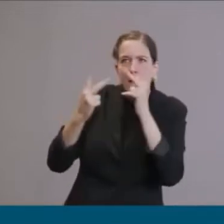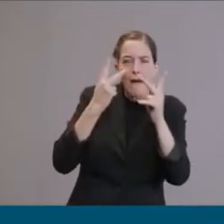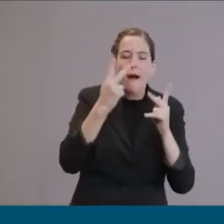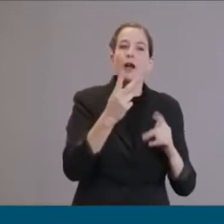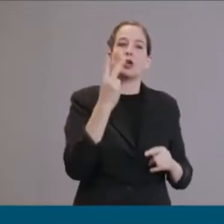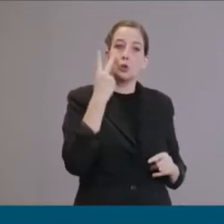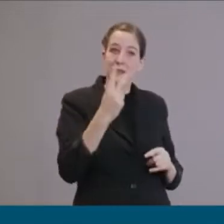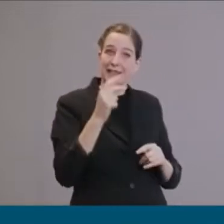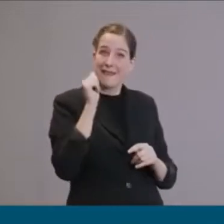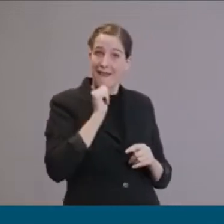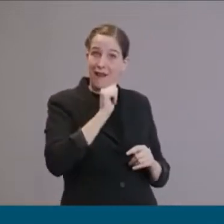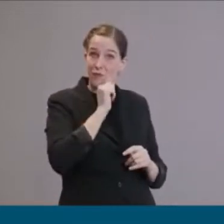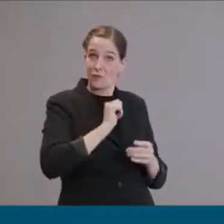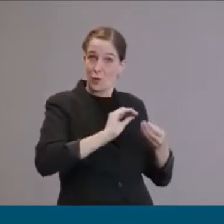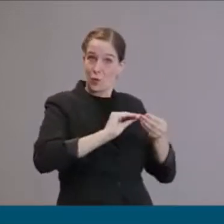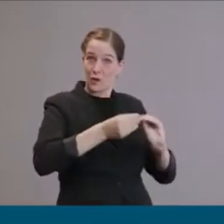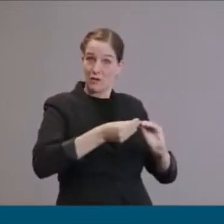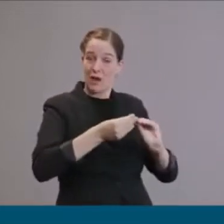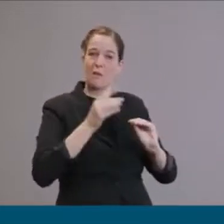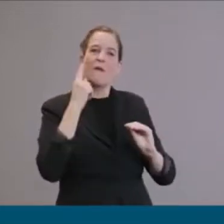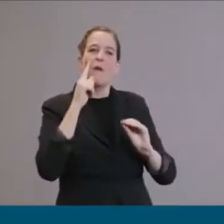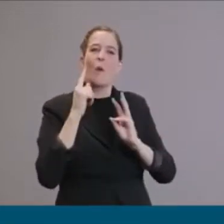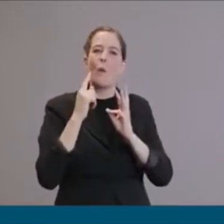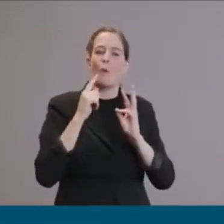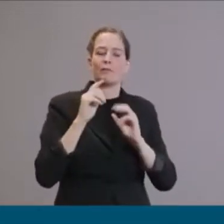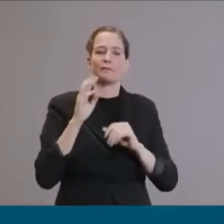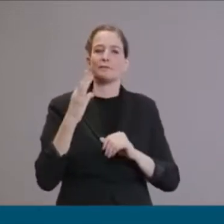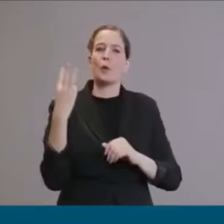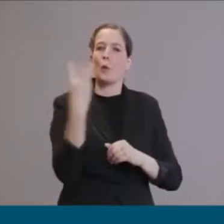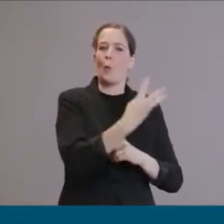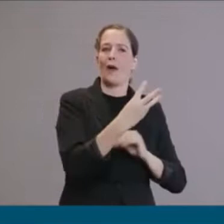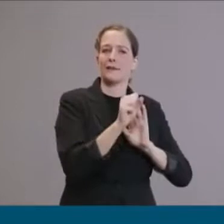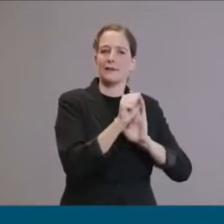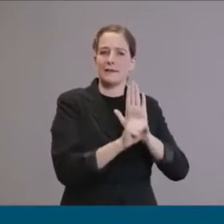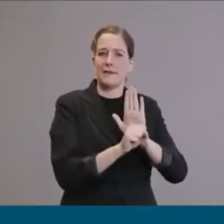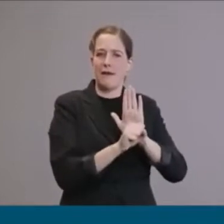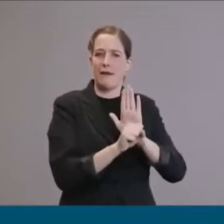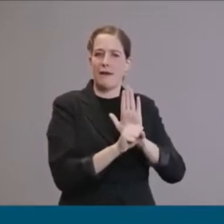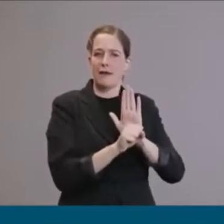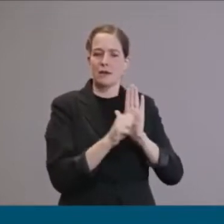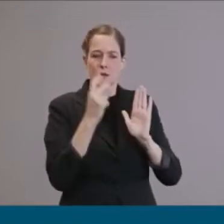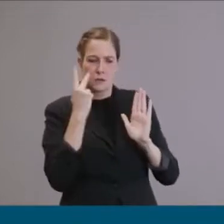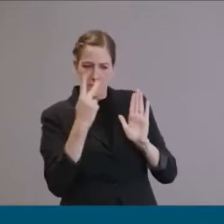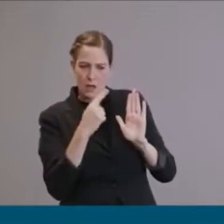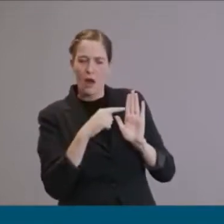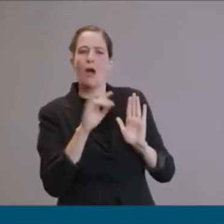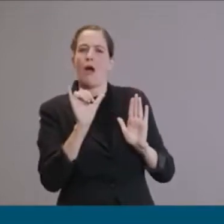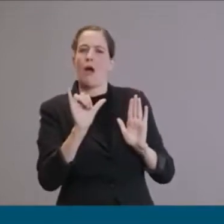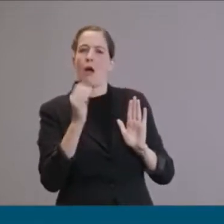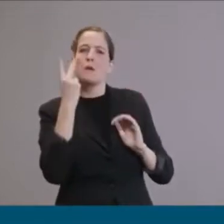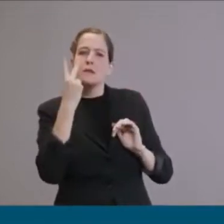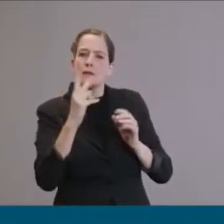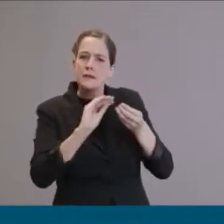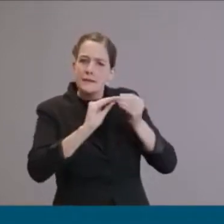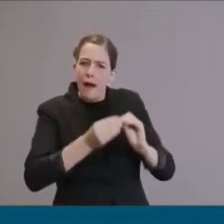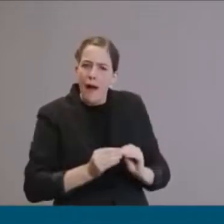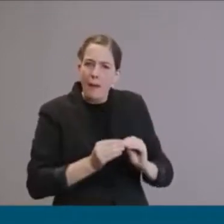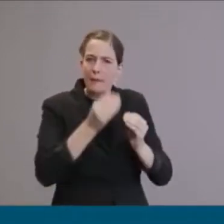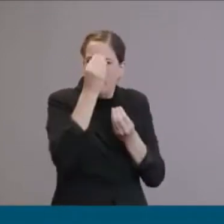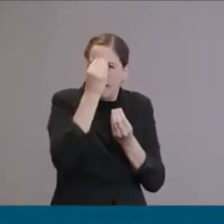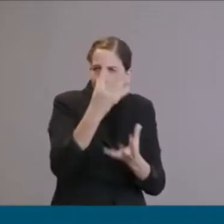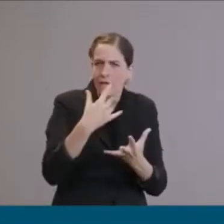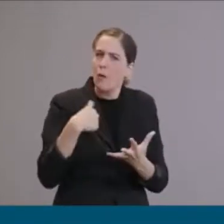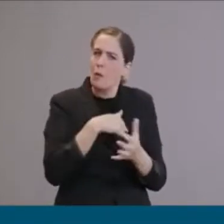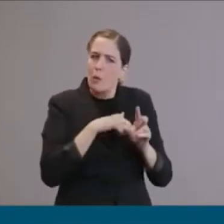comparison to some of the Western states. It gives you a focus on data and information that we follow